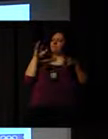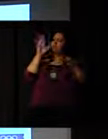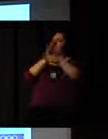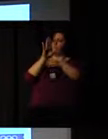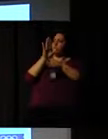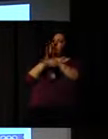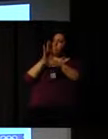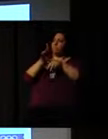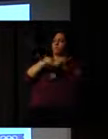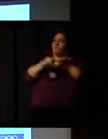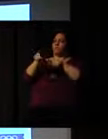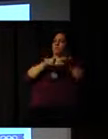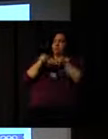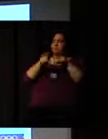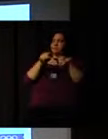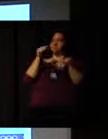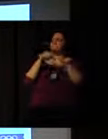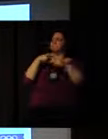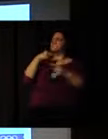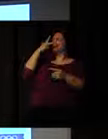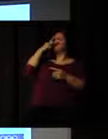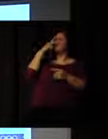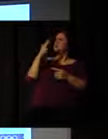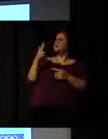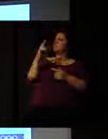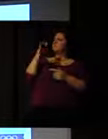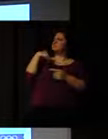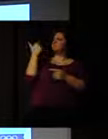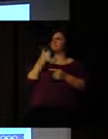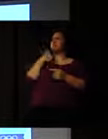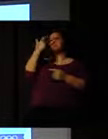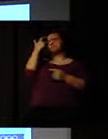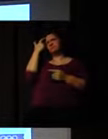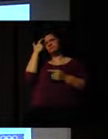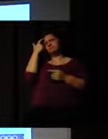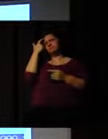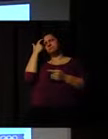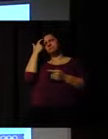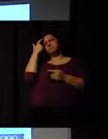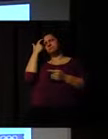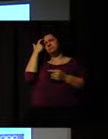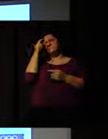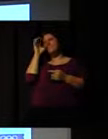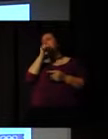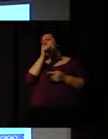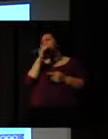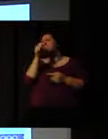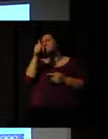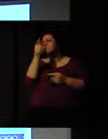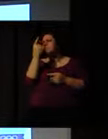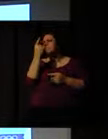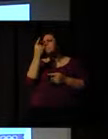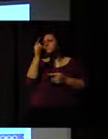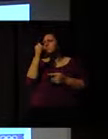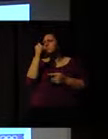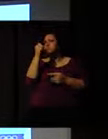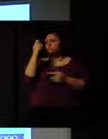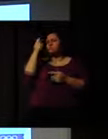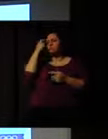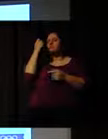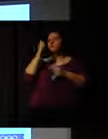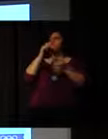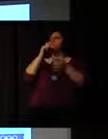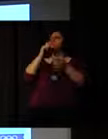well represented if you think about, just for a second, the Olympic Games. Some picture from London.